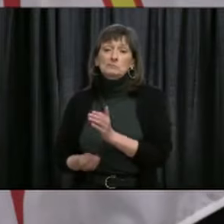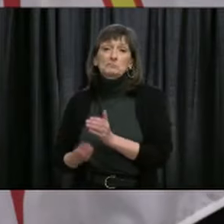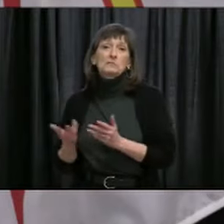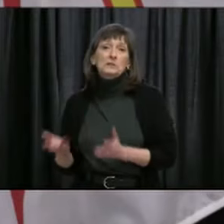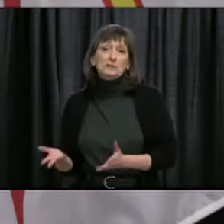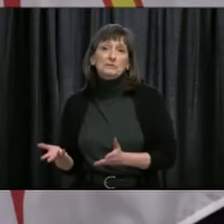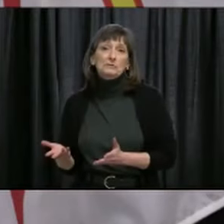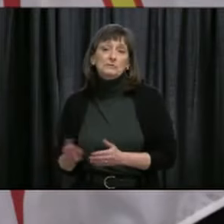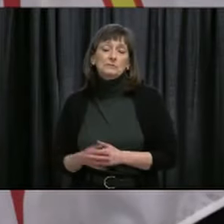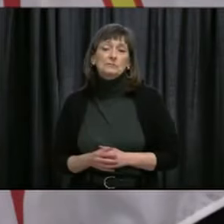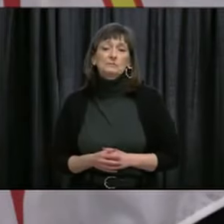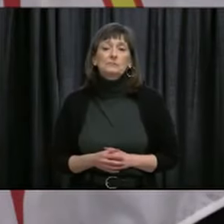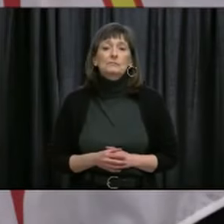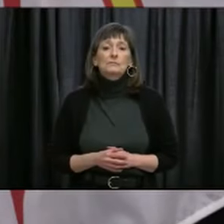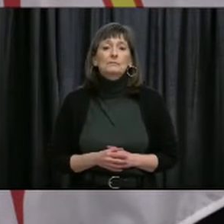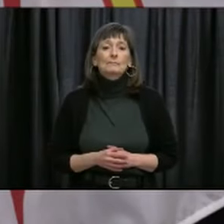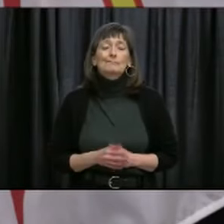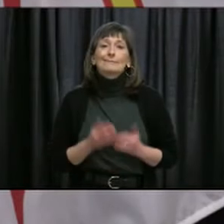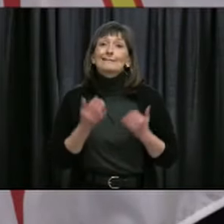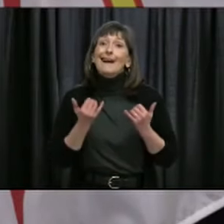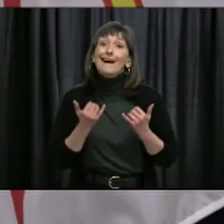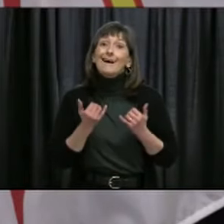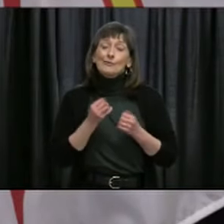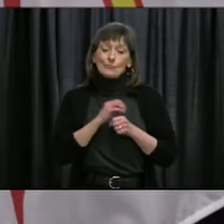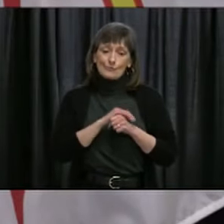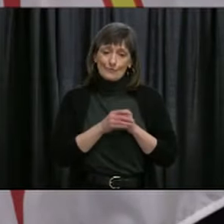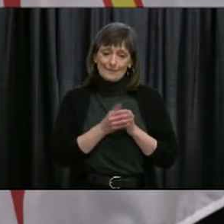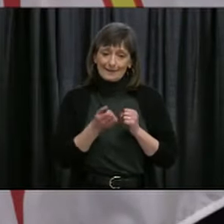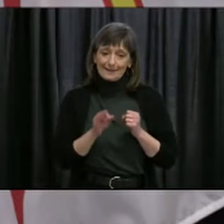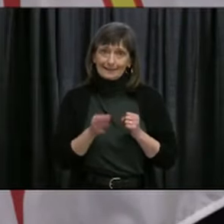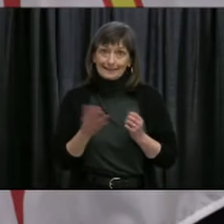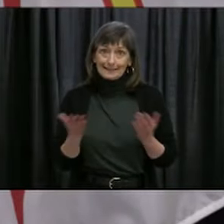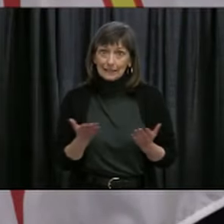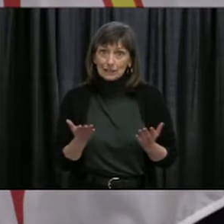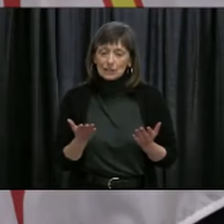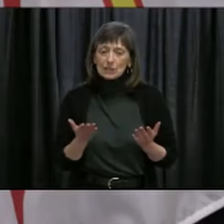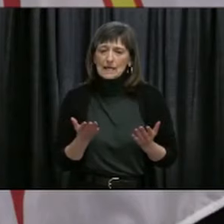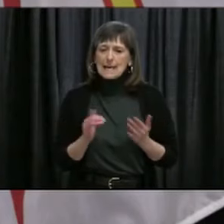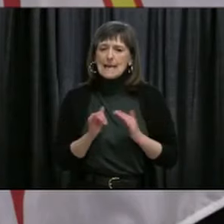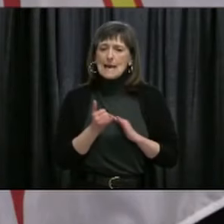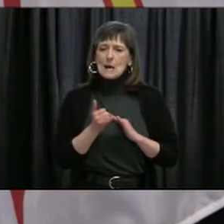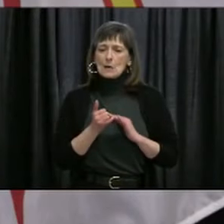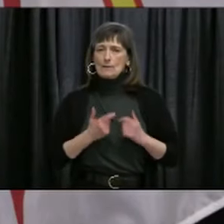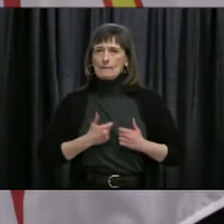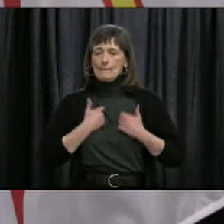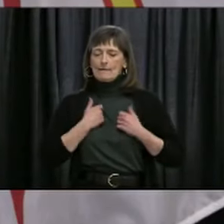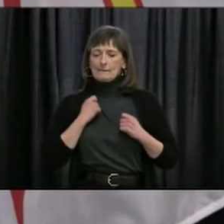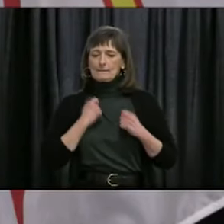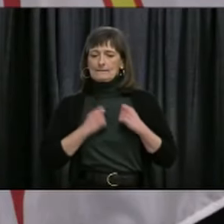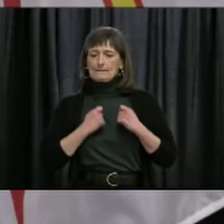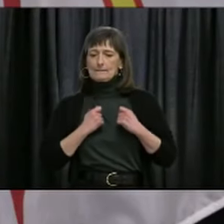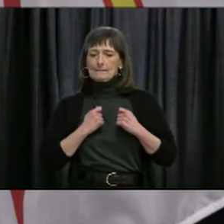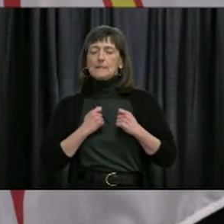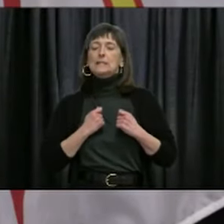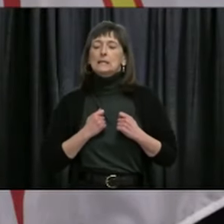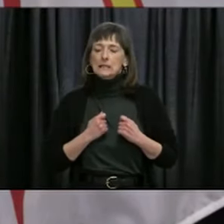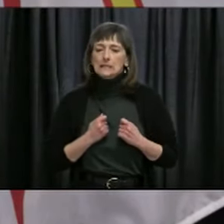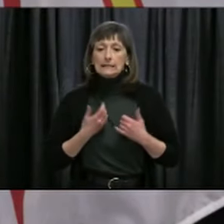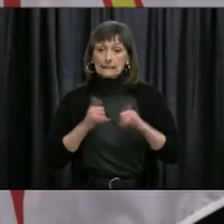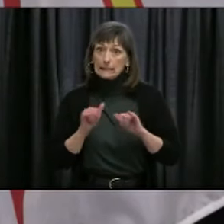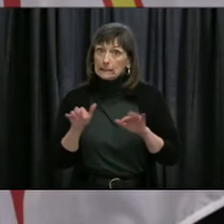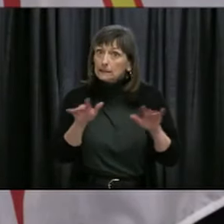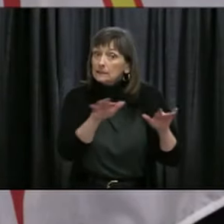A virus that we must now try to live with, so we adjust to a future that is a new normal.